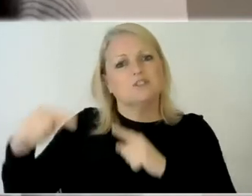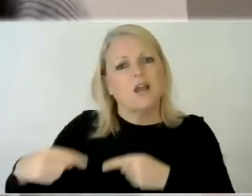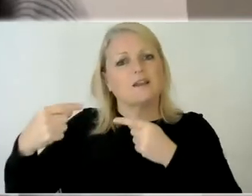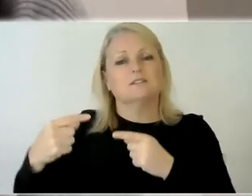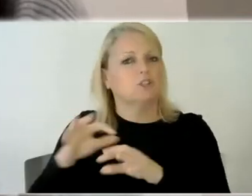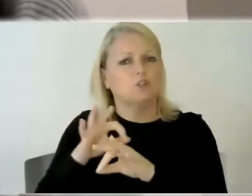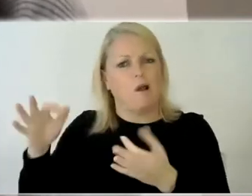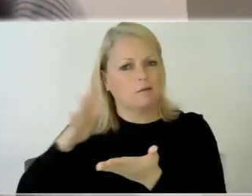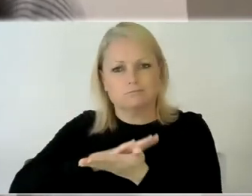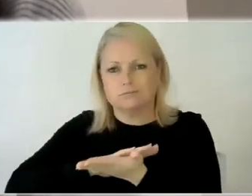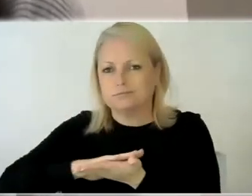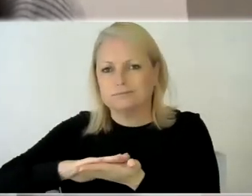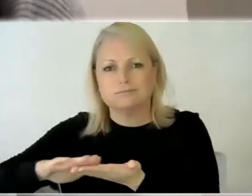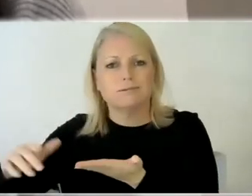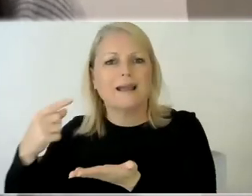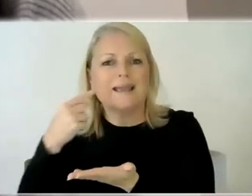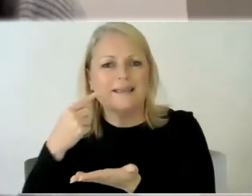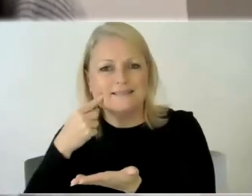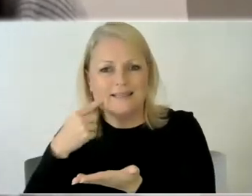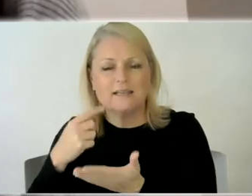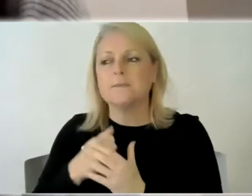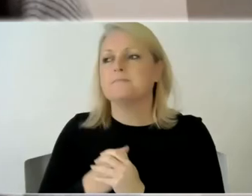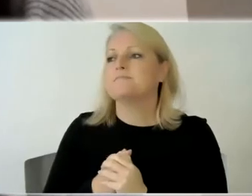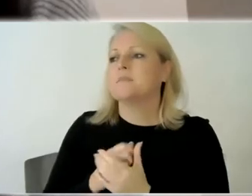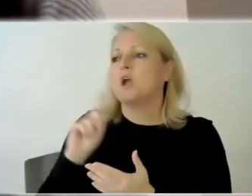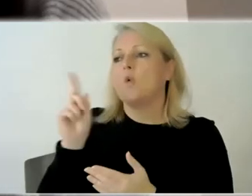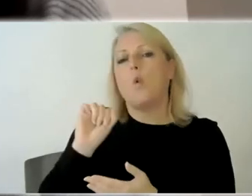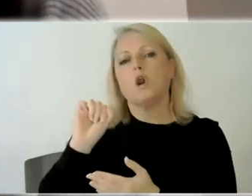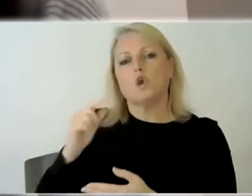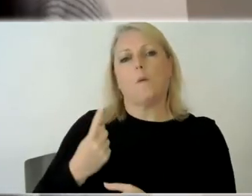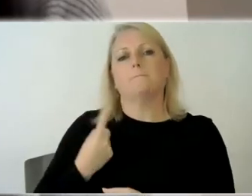what are your sort of personal challenges that you feel like you have to work through